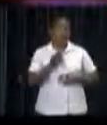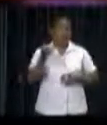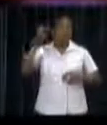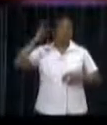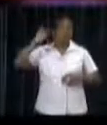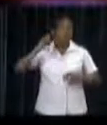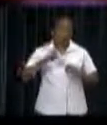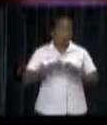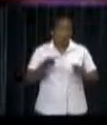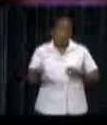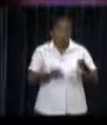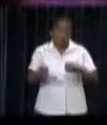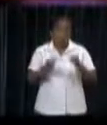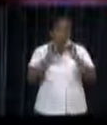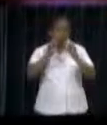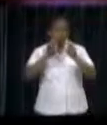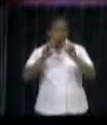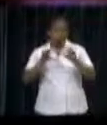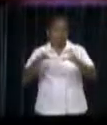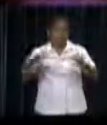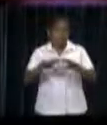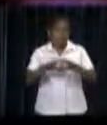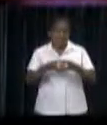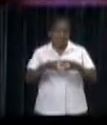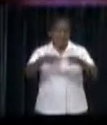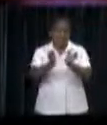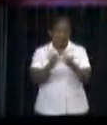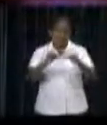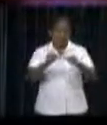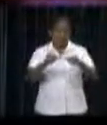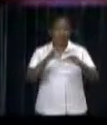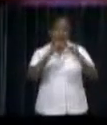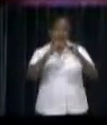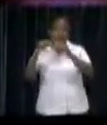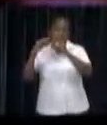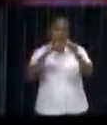discuss his culture and management message with his staff.